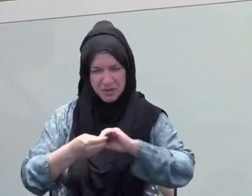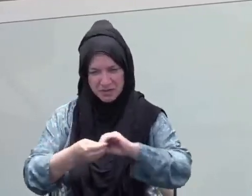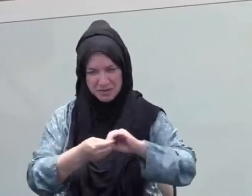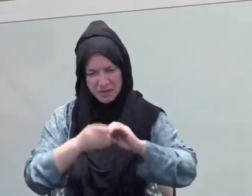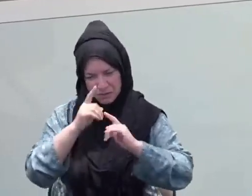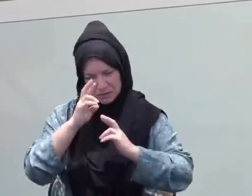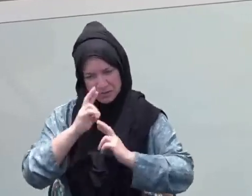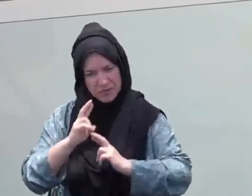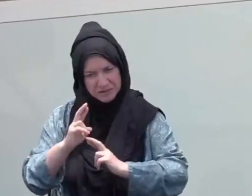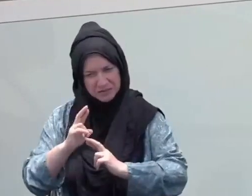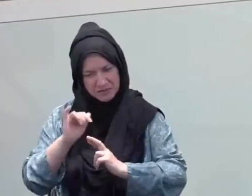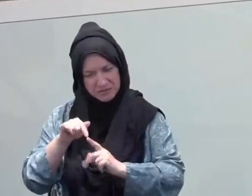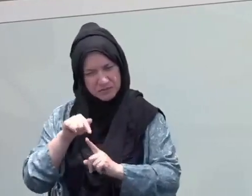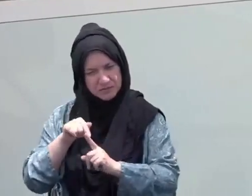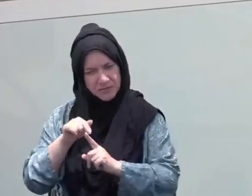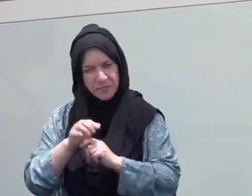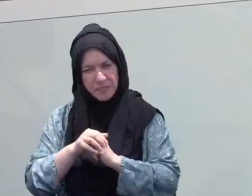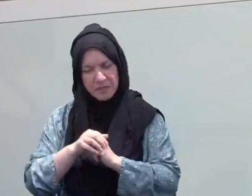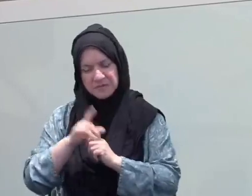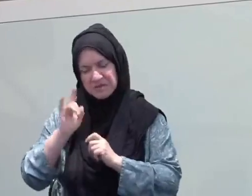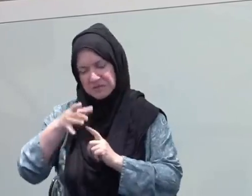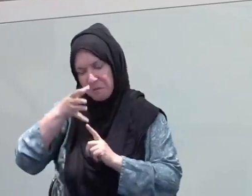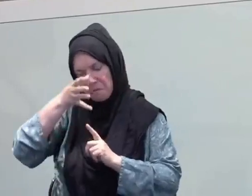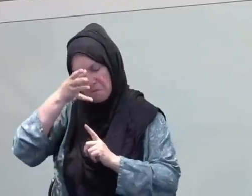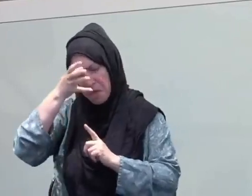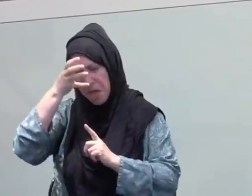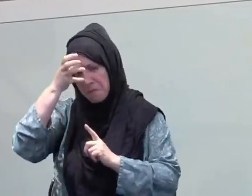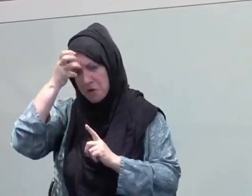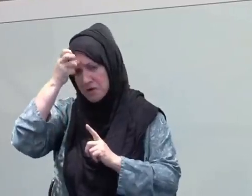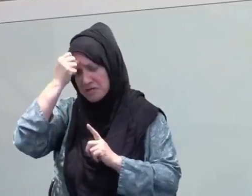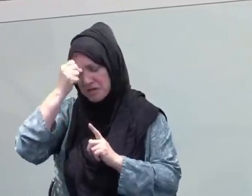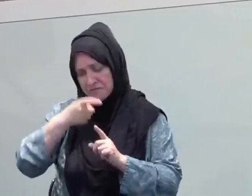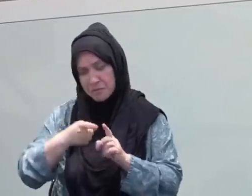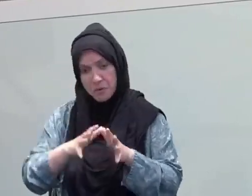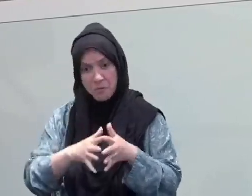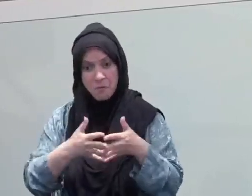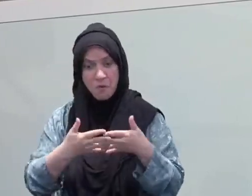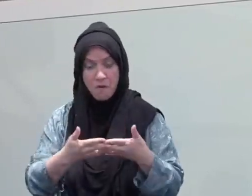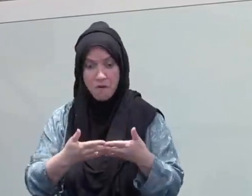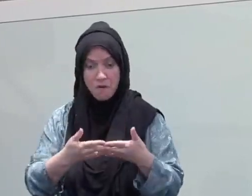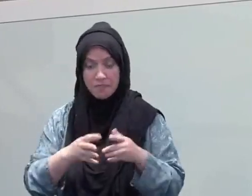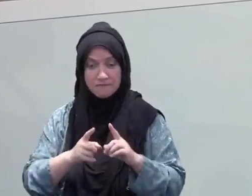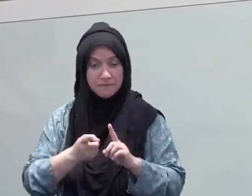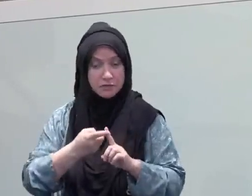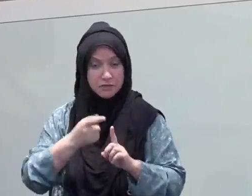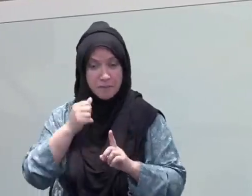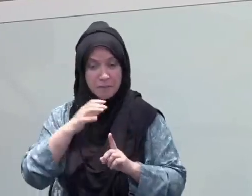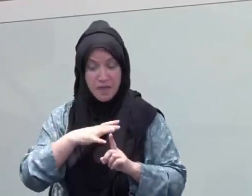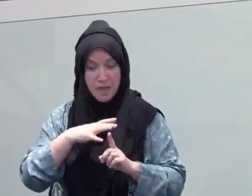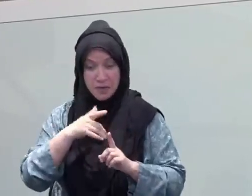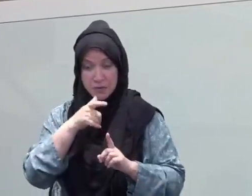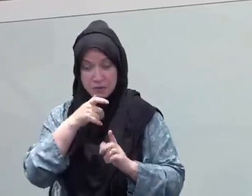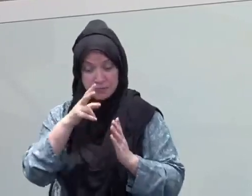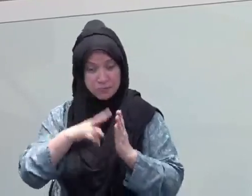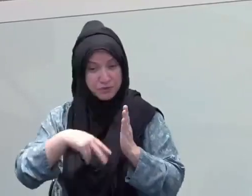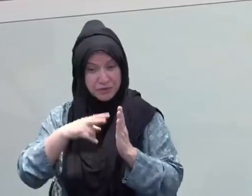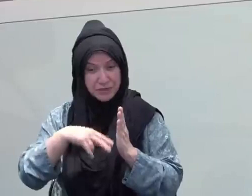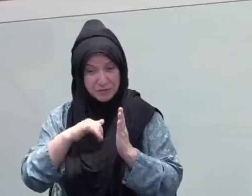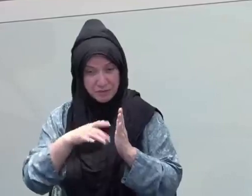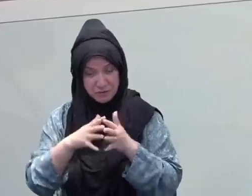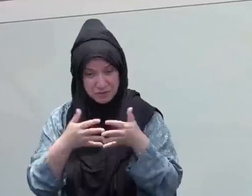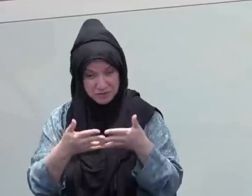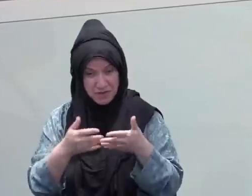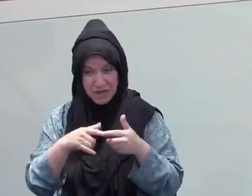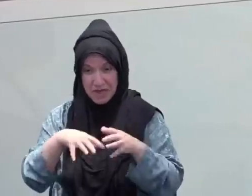imagine how much Qur'an Ibn Mas'ud used to read in Ramadan. This is the first man to read the Qur'an in public. This is the man who the Prophet said whoever